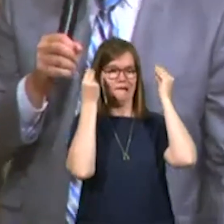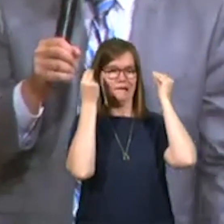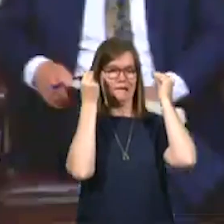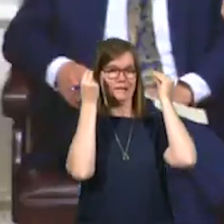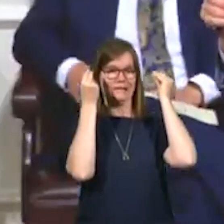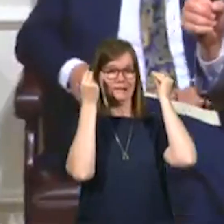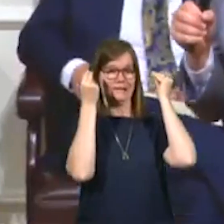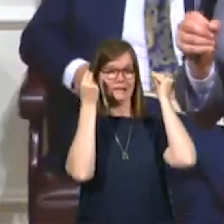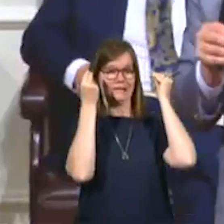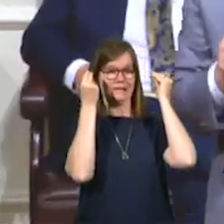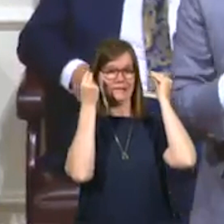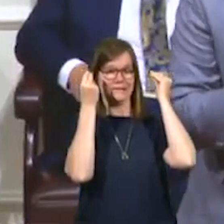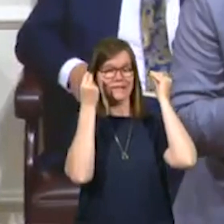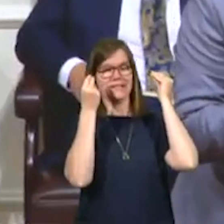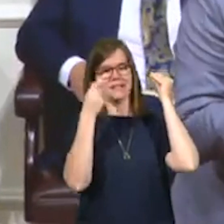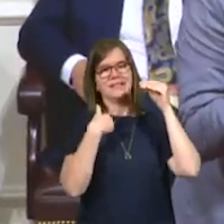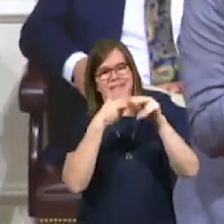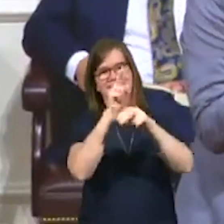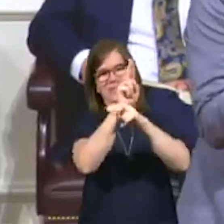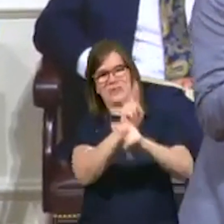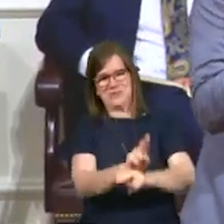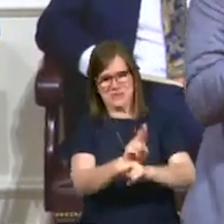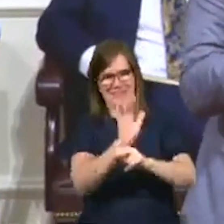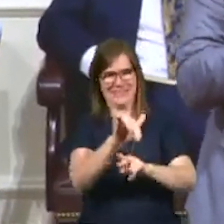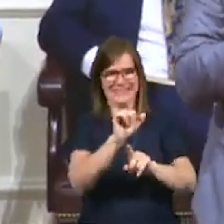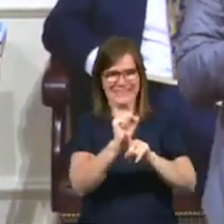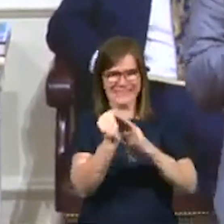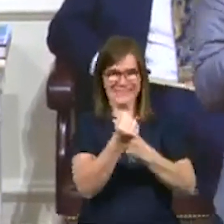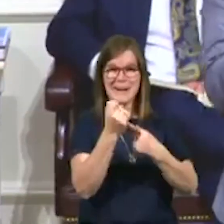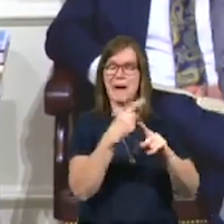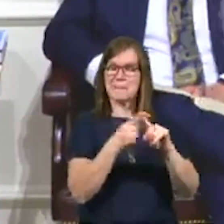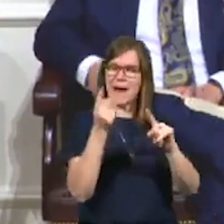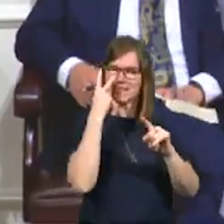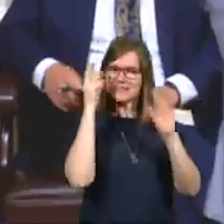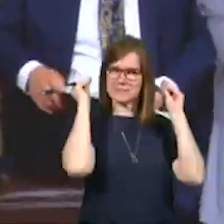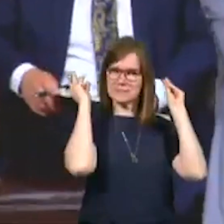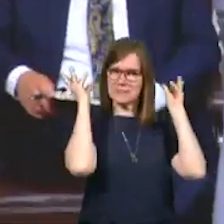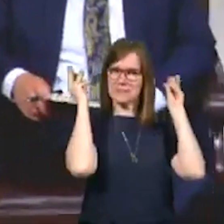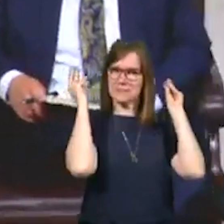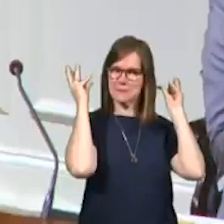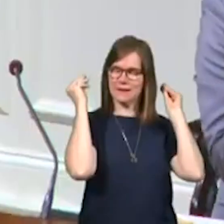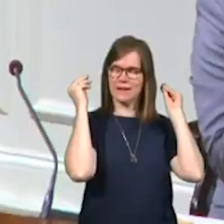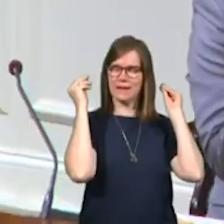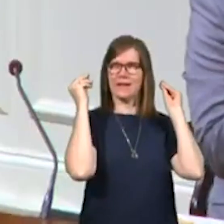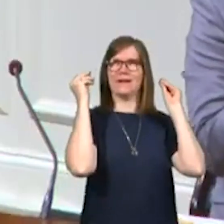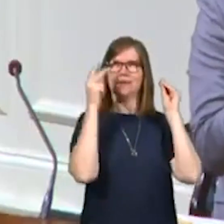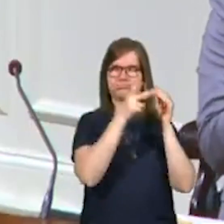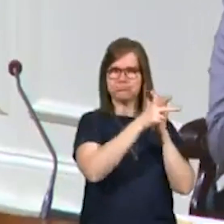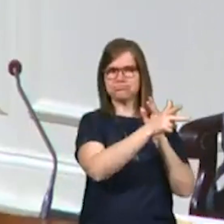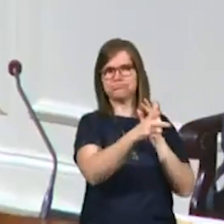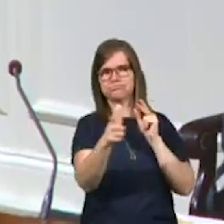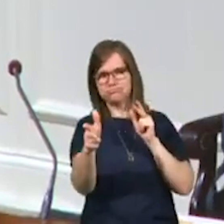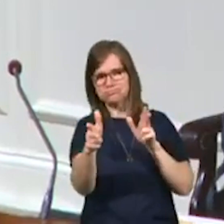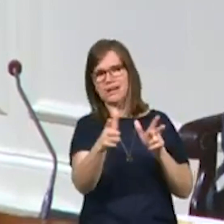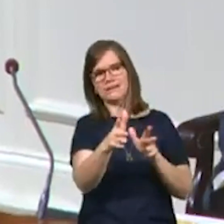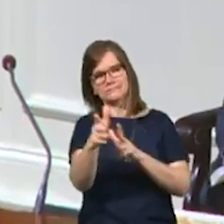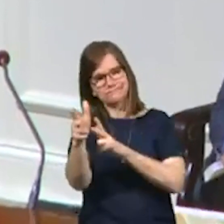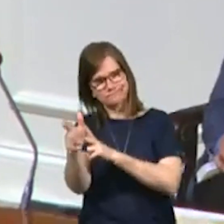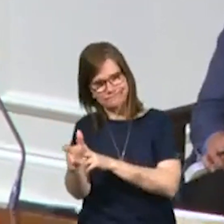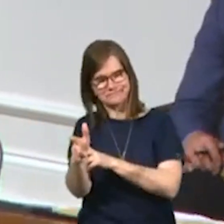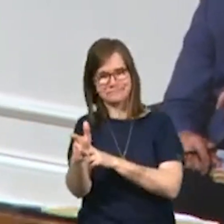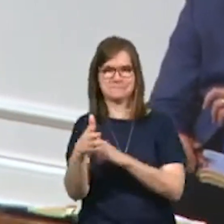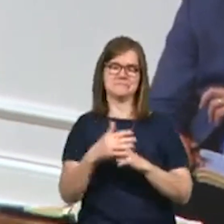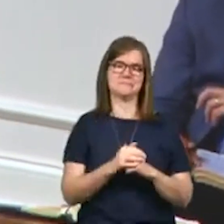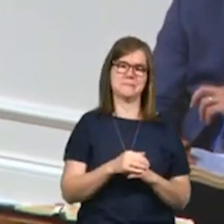This is a situation I've grown quite accustomed to, but I start to see the flashing lights, and man, I pull off on the side of the road, and a